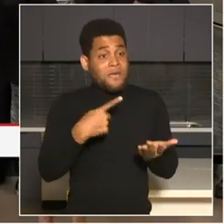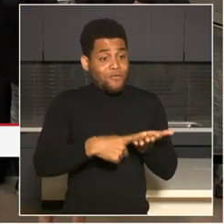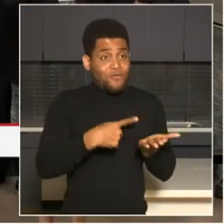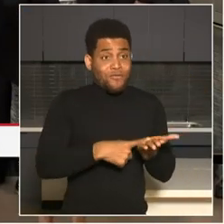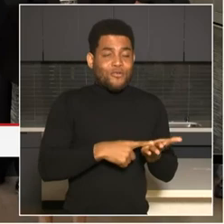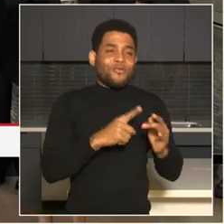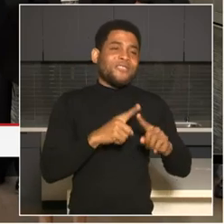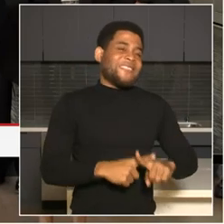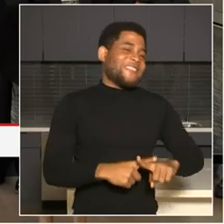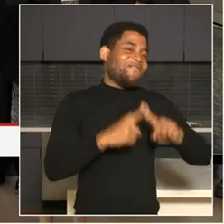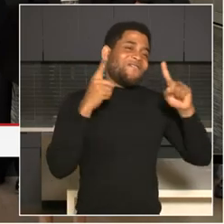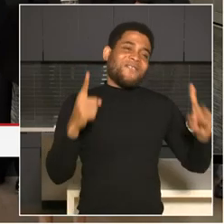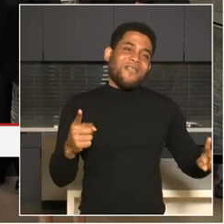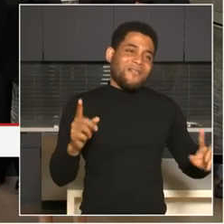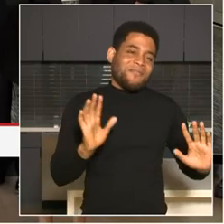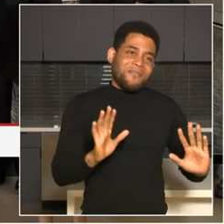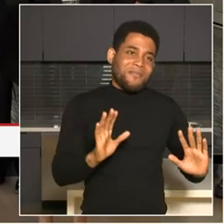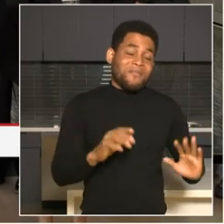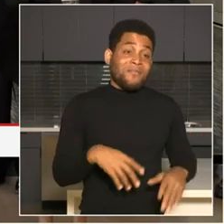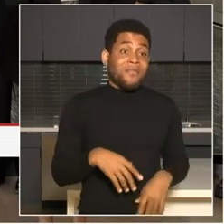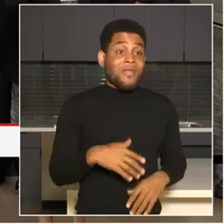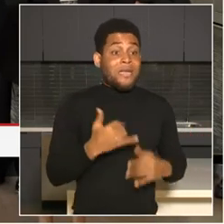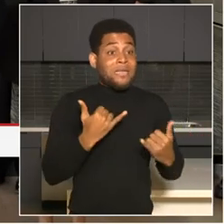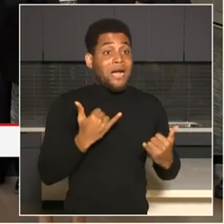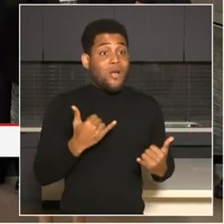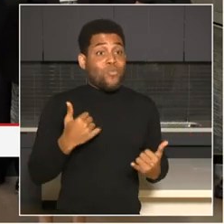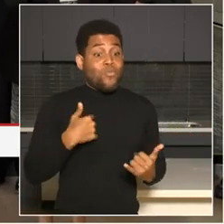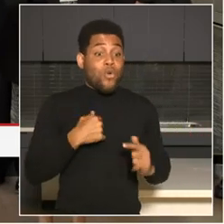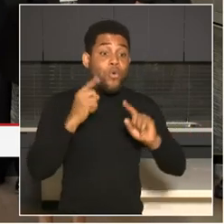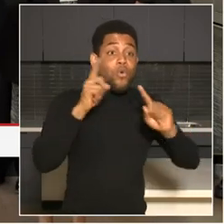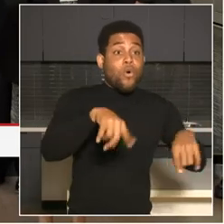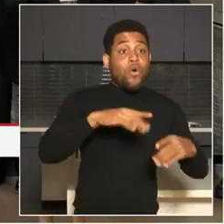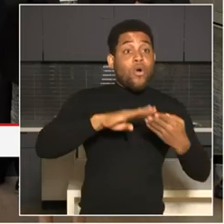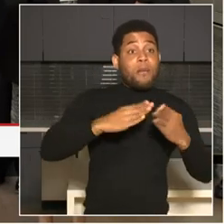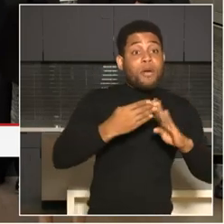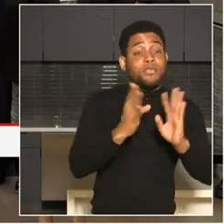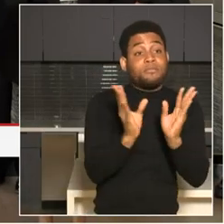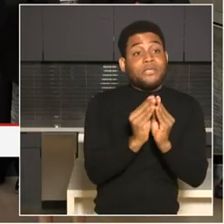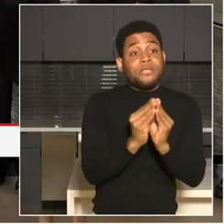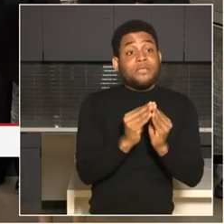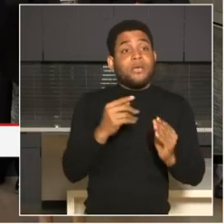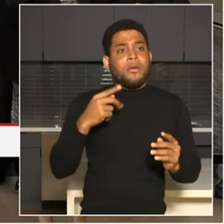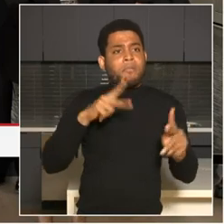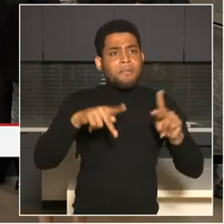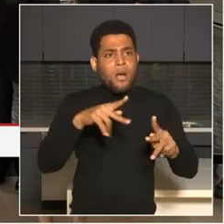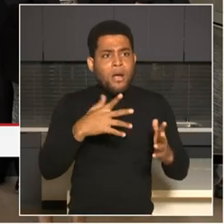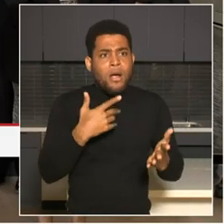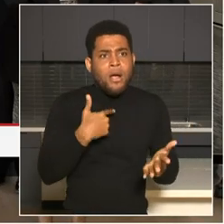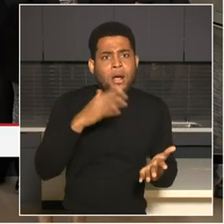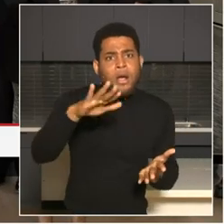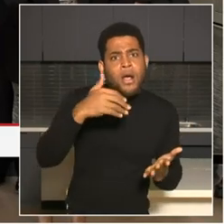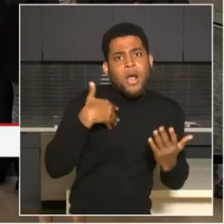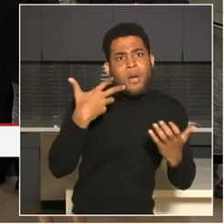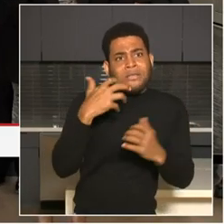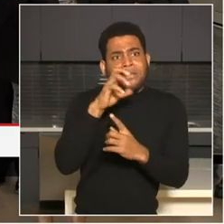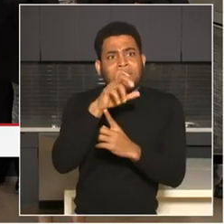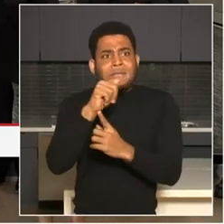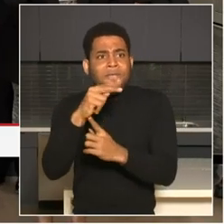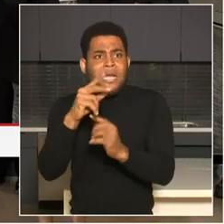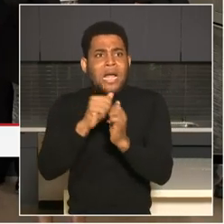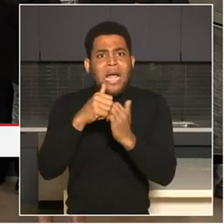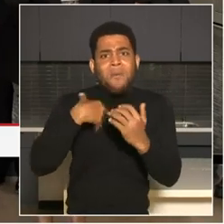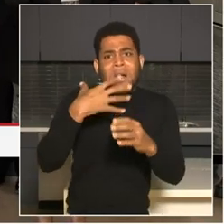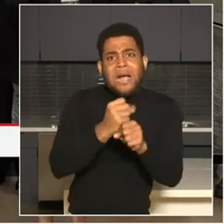we go to community meetings now, people say, how can I get a CCTV camera in my community? The council members,